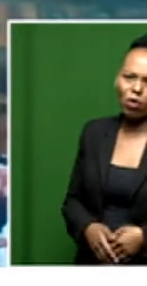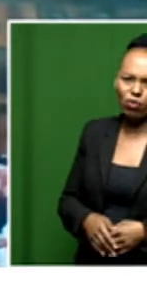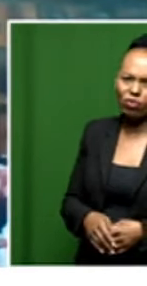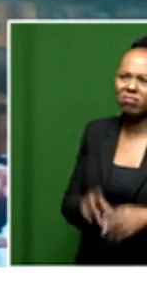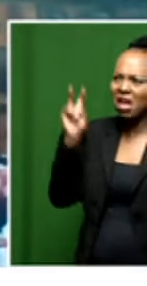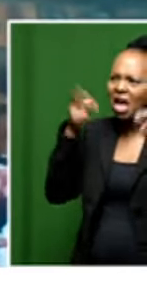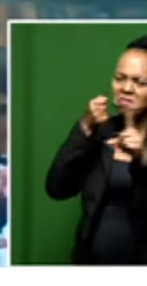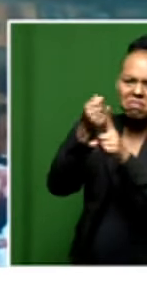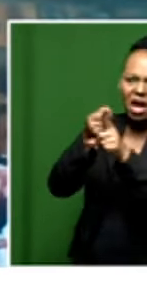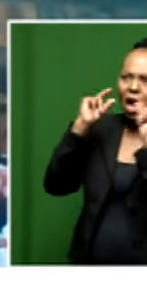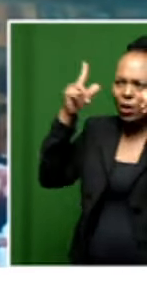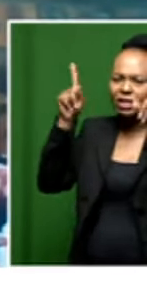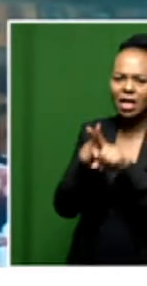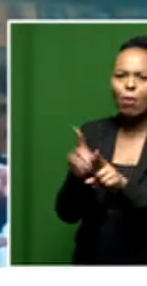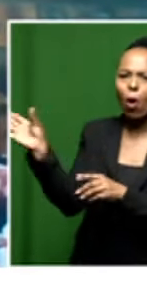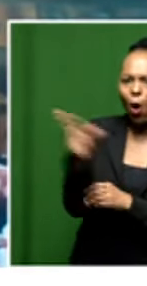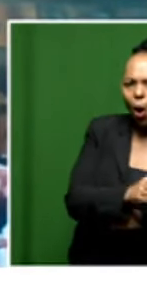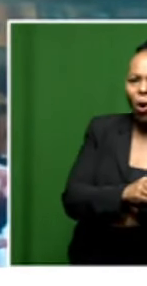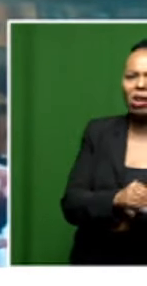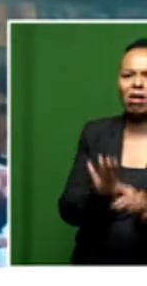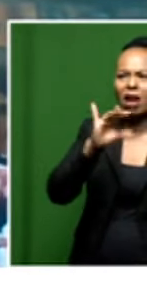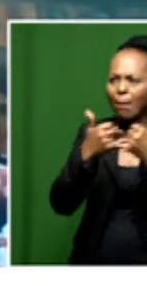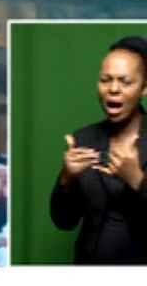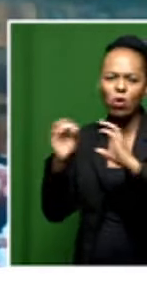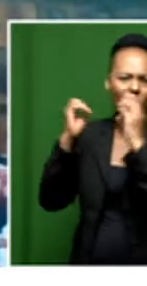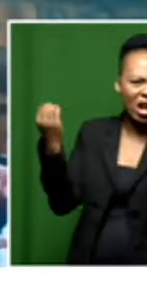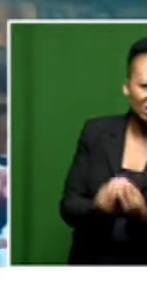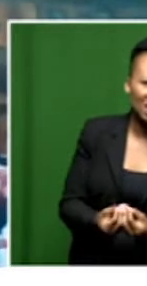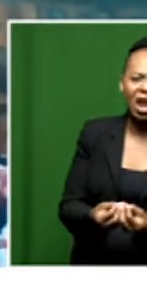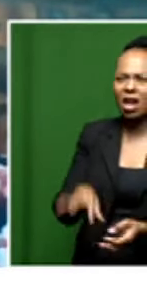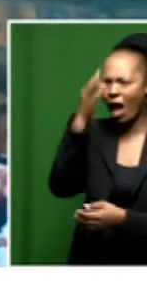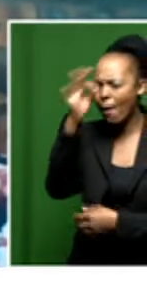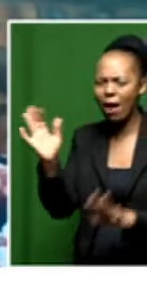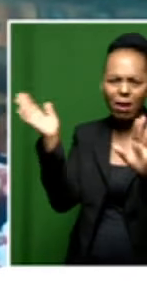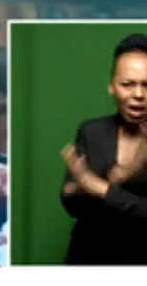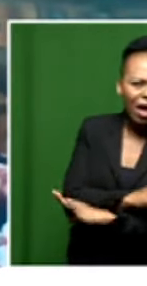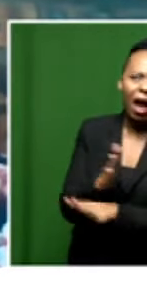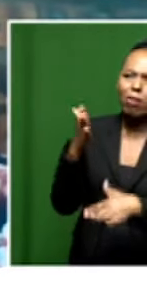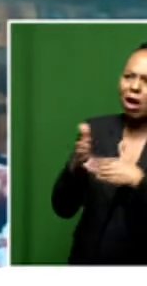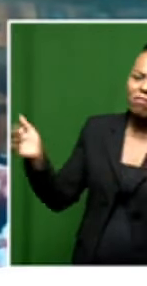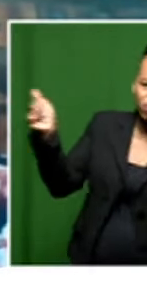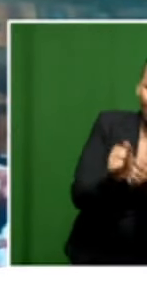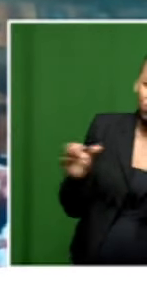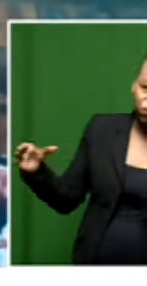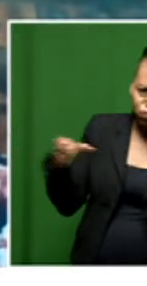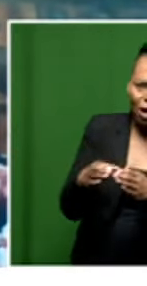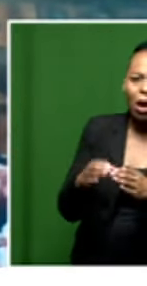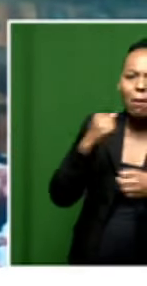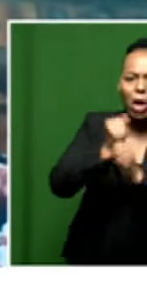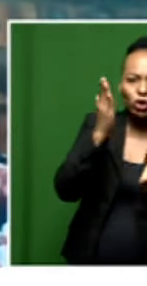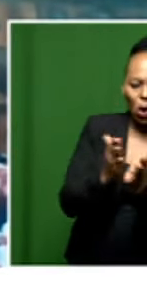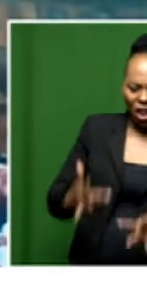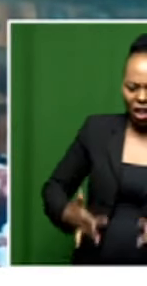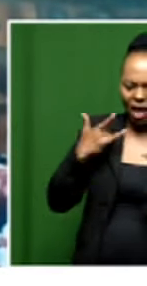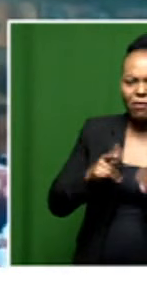and in terms of getting all the stakeholders to come together and ensure that the lives of the people or persons living with